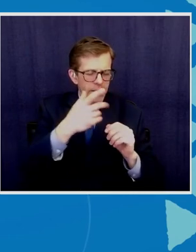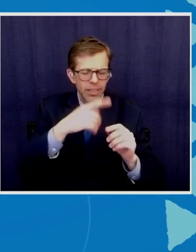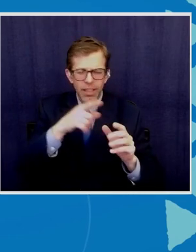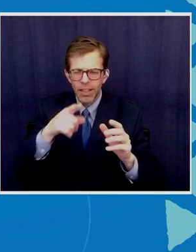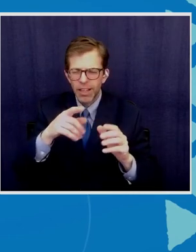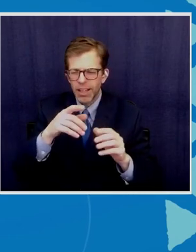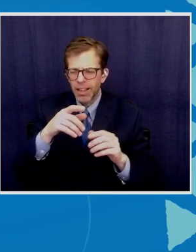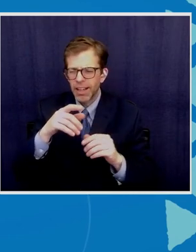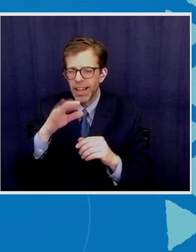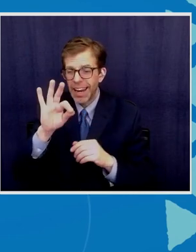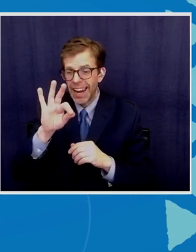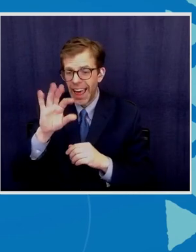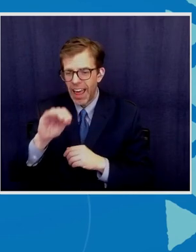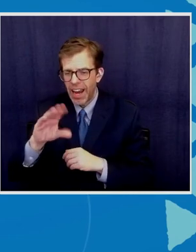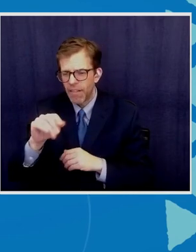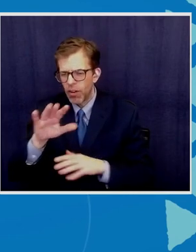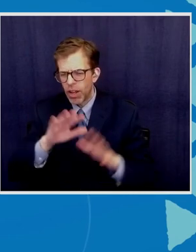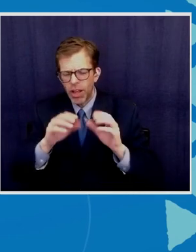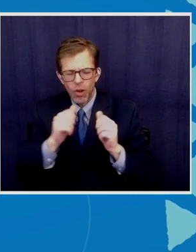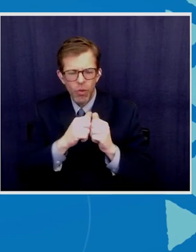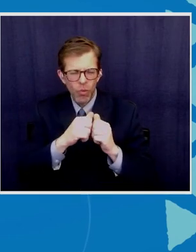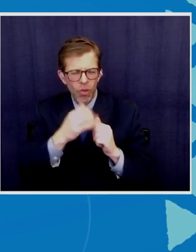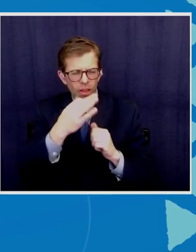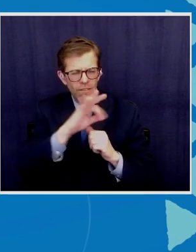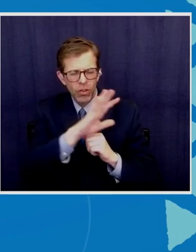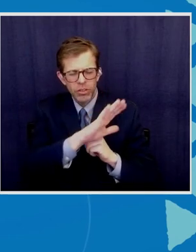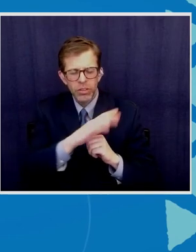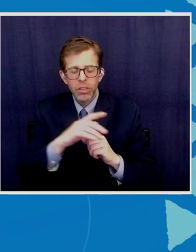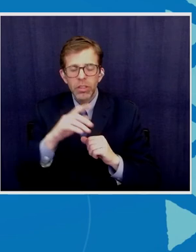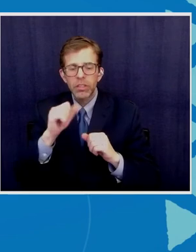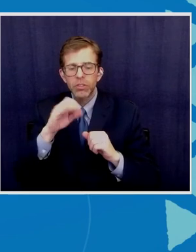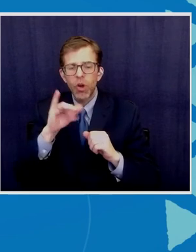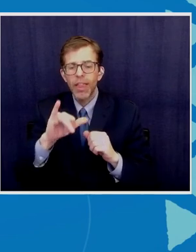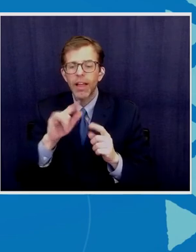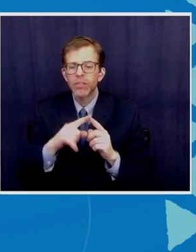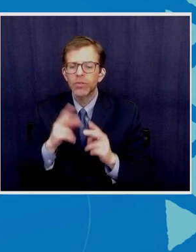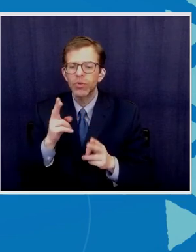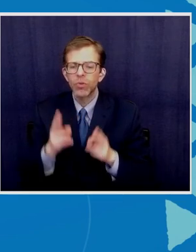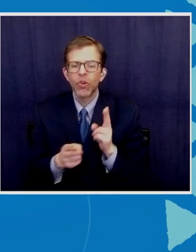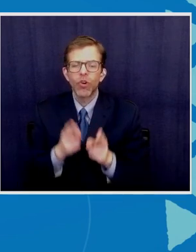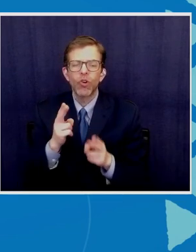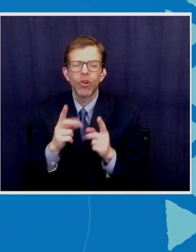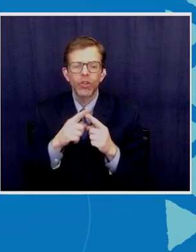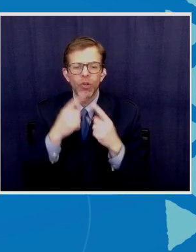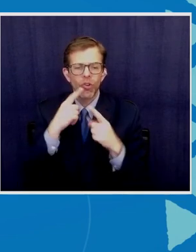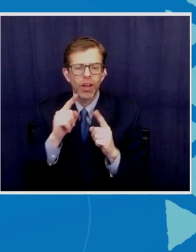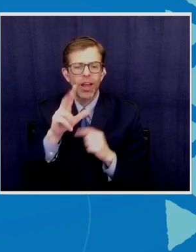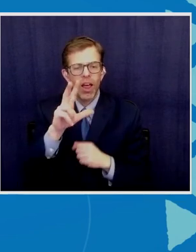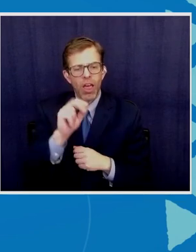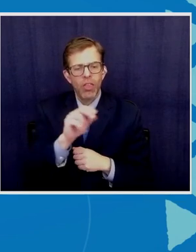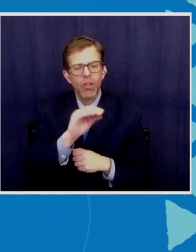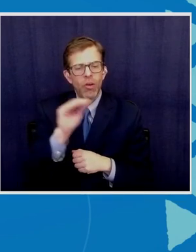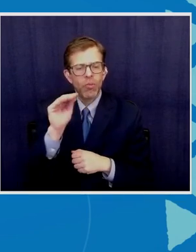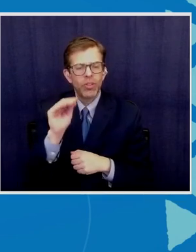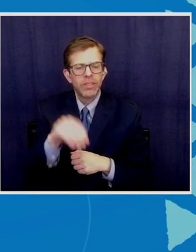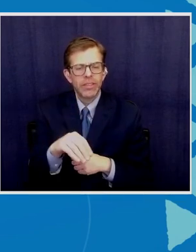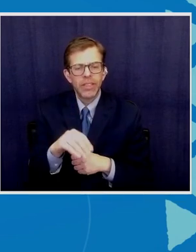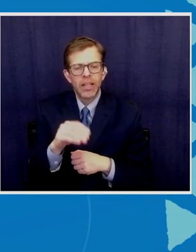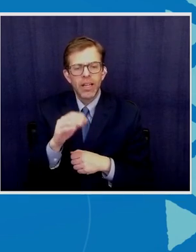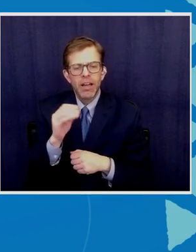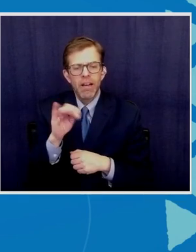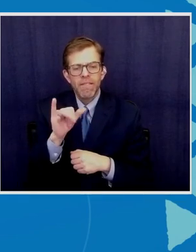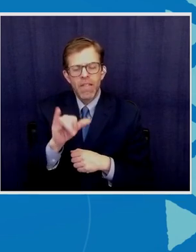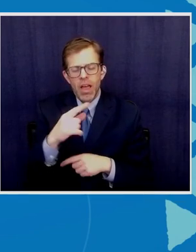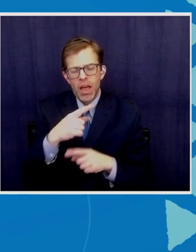and this is to accelerate getting to the 30% that that came from